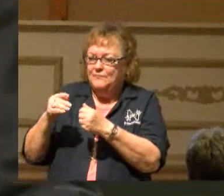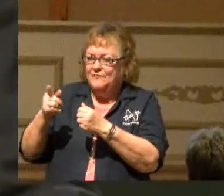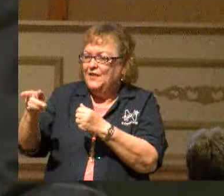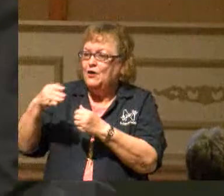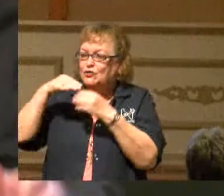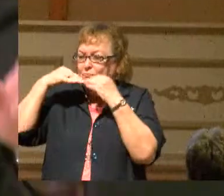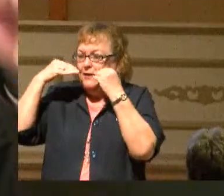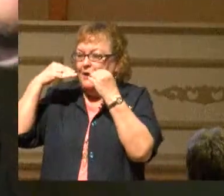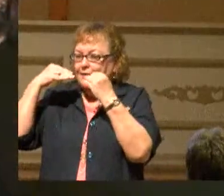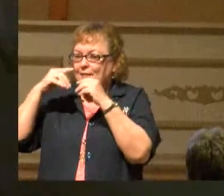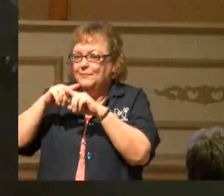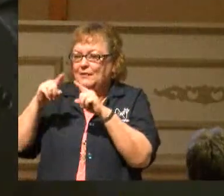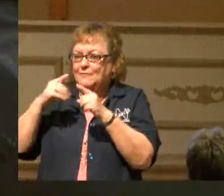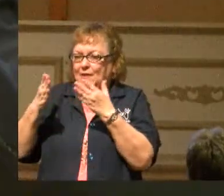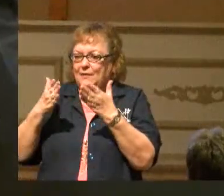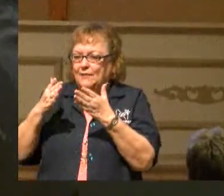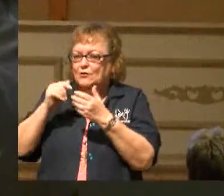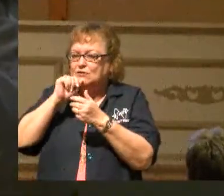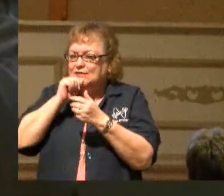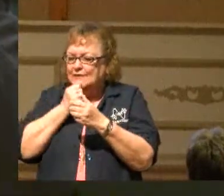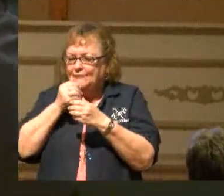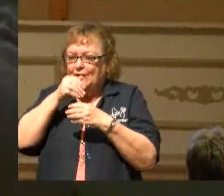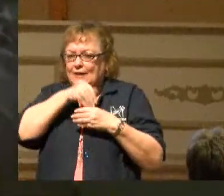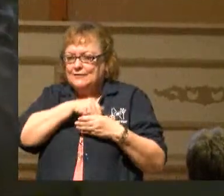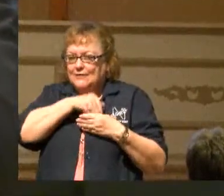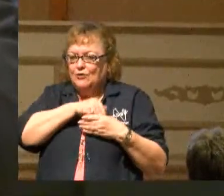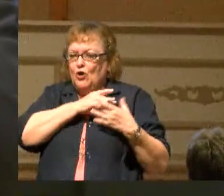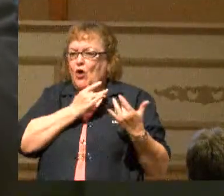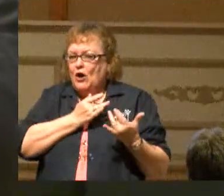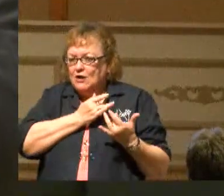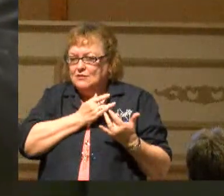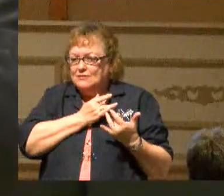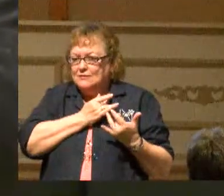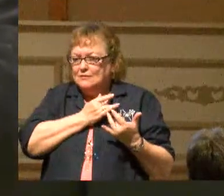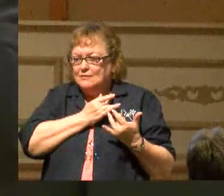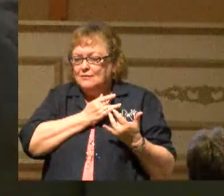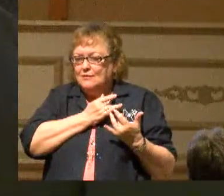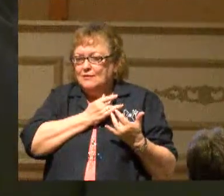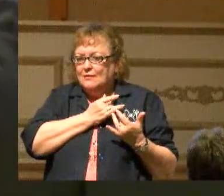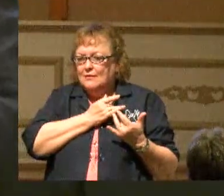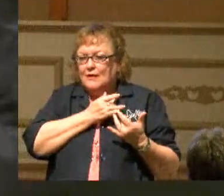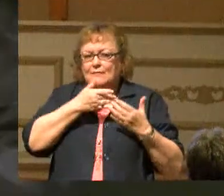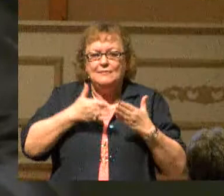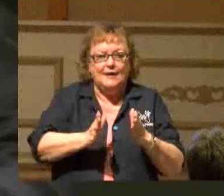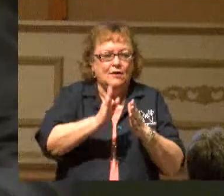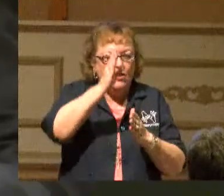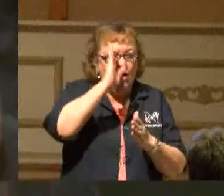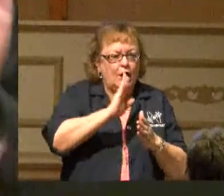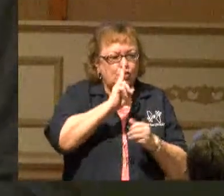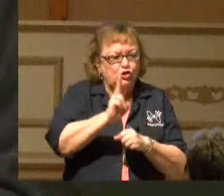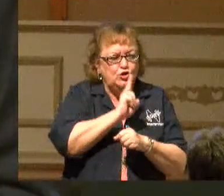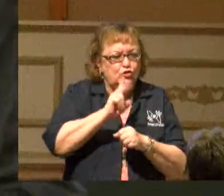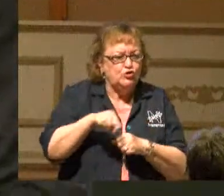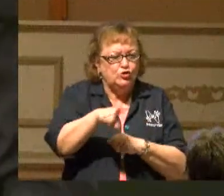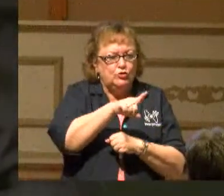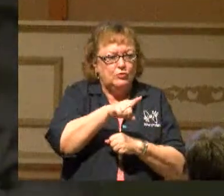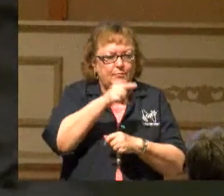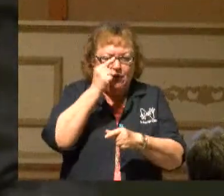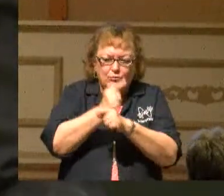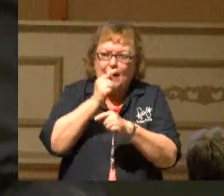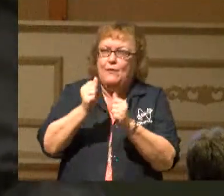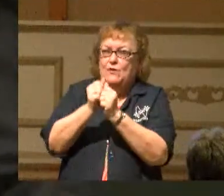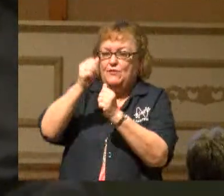what might be going on in the battle in their heart. Let God use you. Be right with Him.